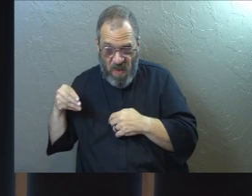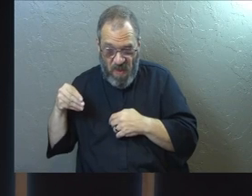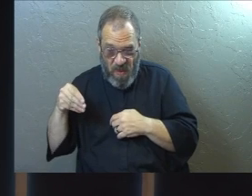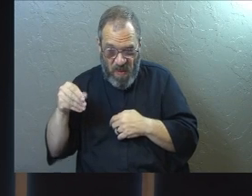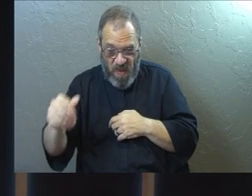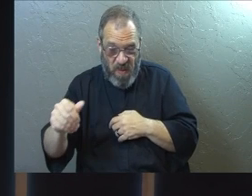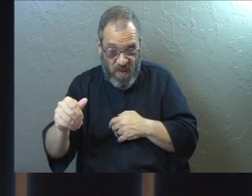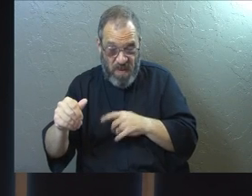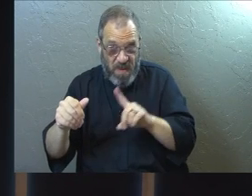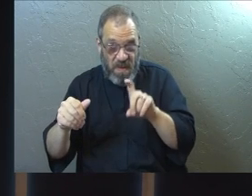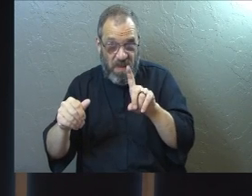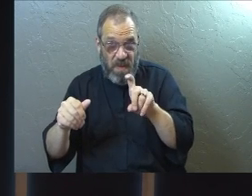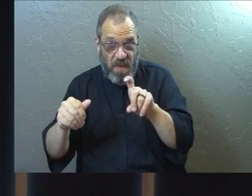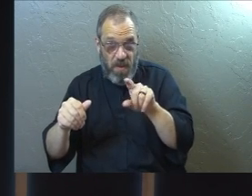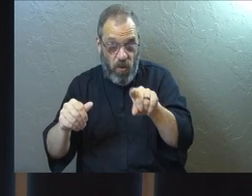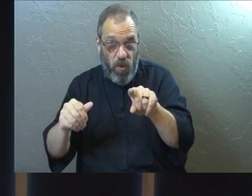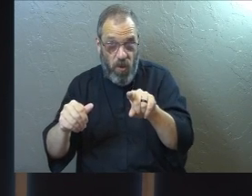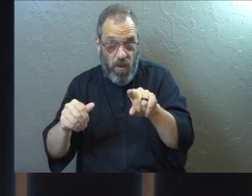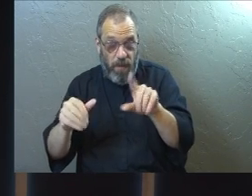sisters,